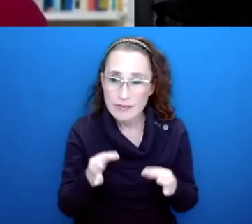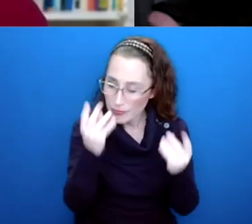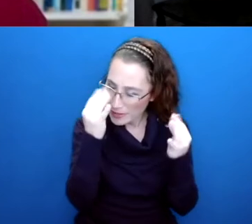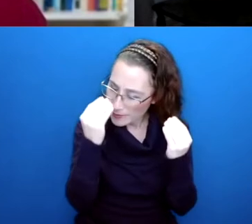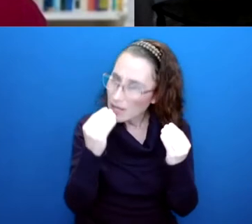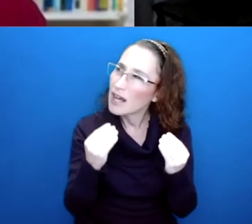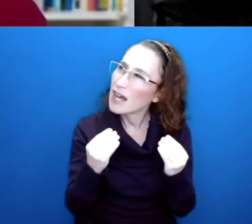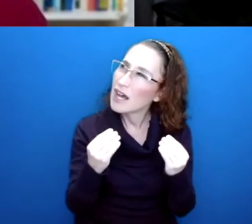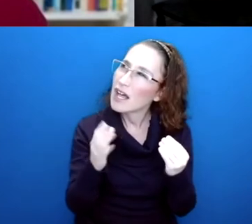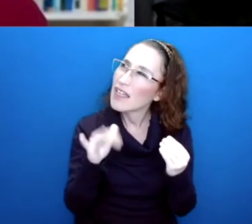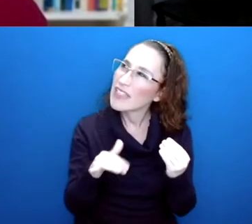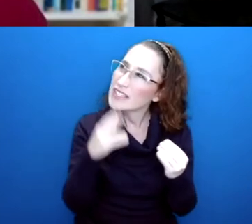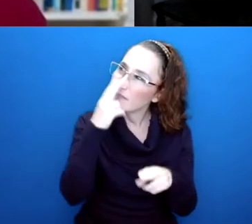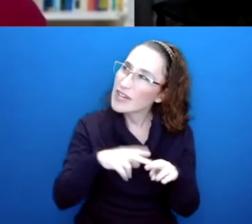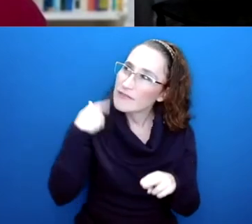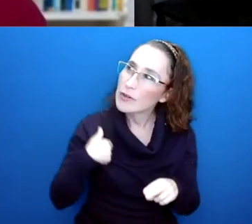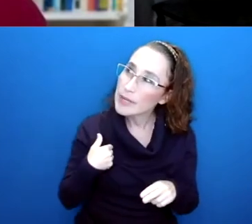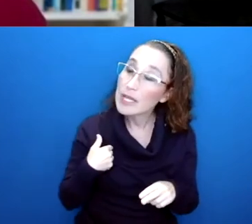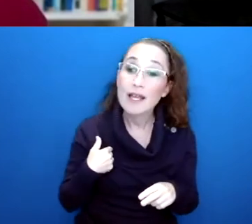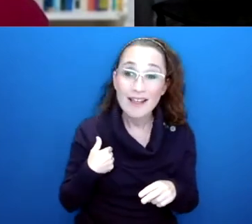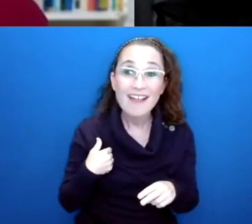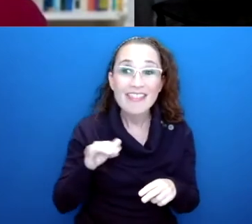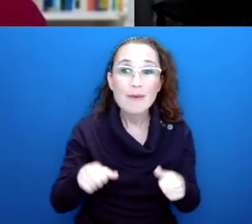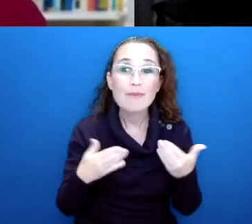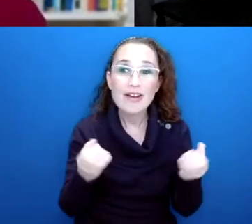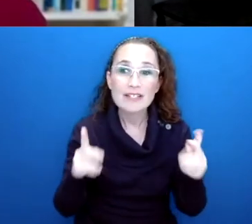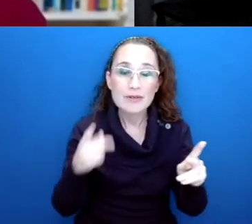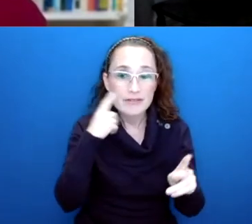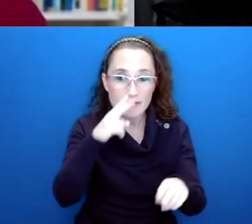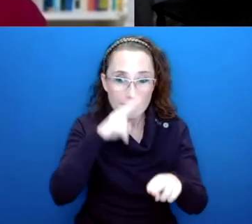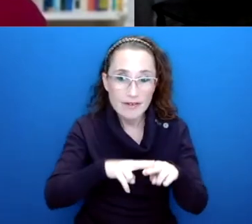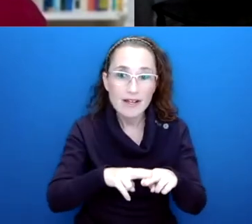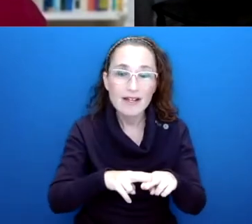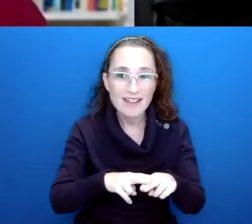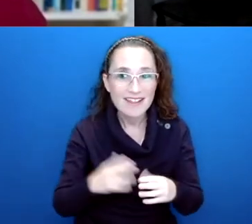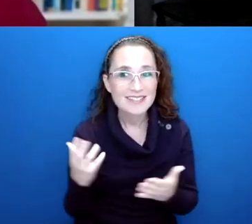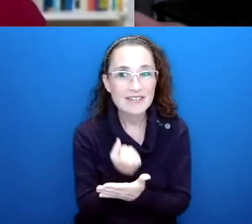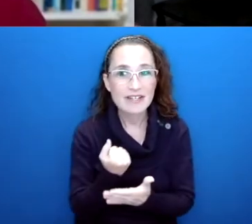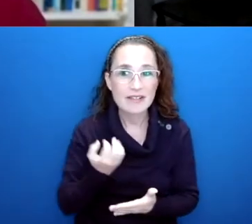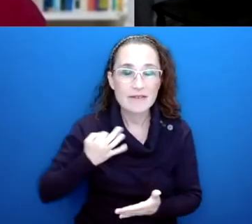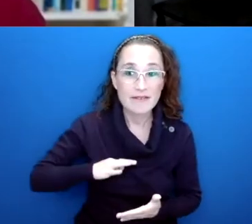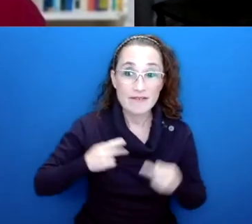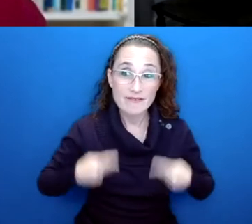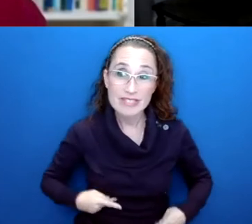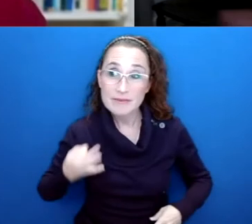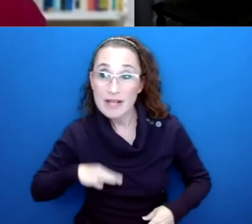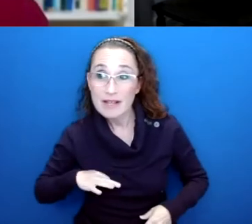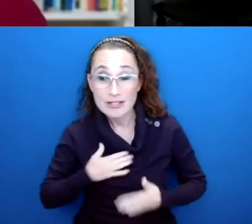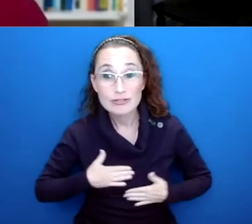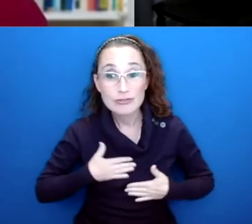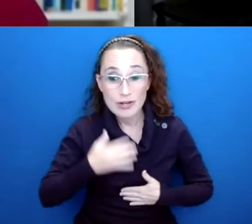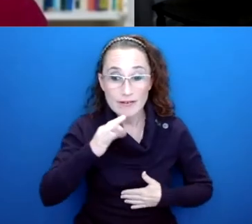to create more opportunities in your life to have more fun and to reap its emotional benefits and physical benefits and just have more fun.